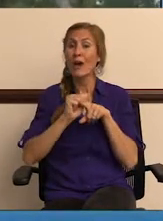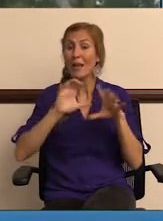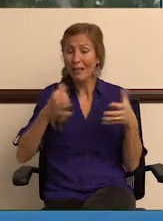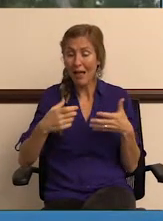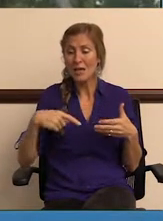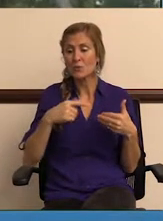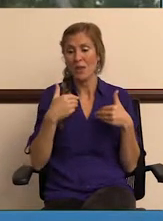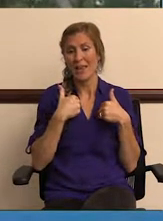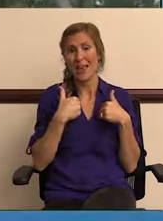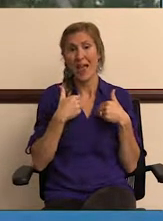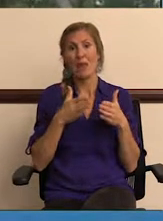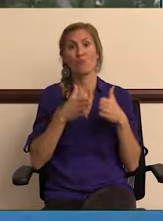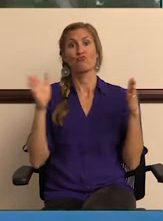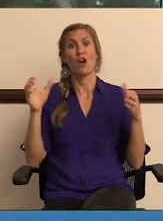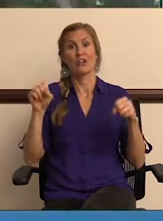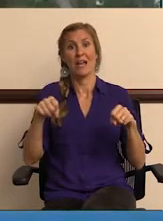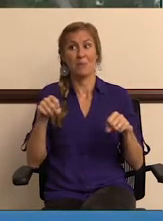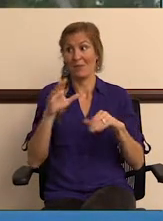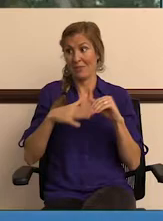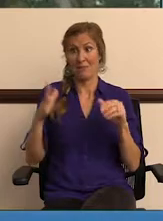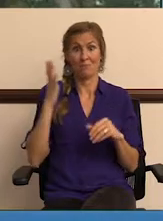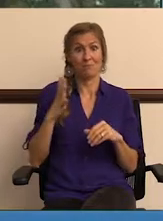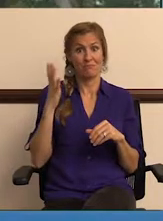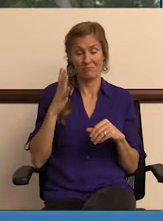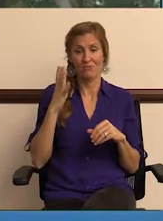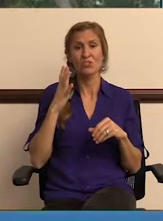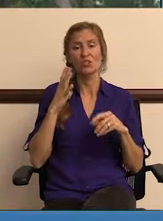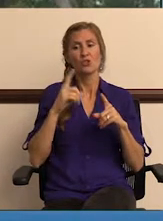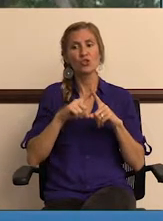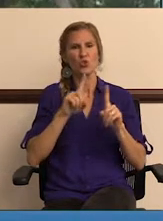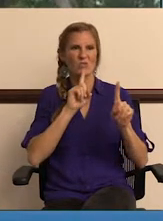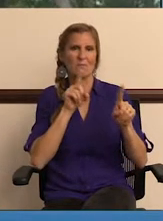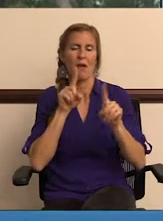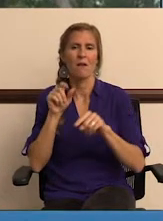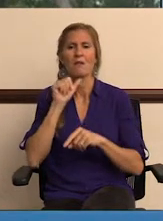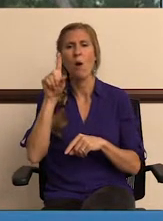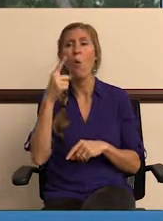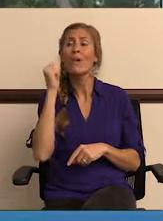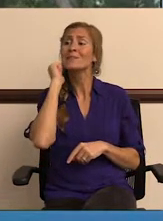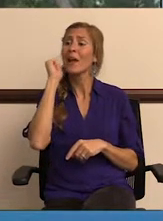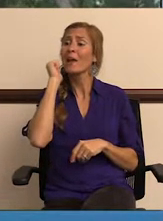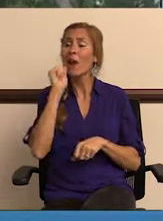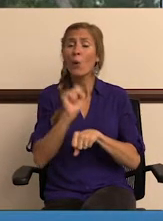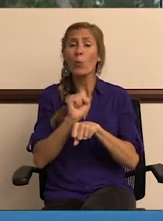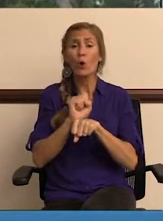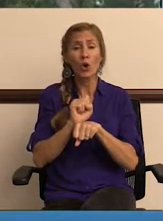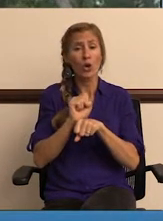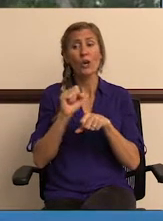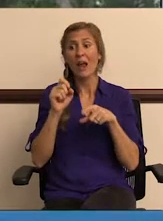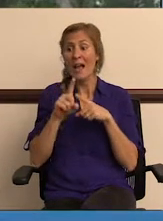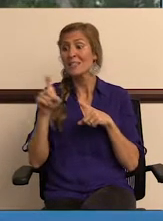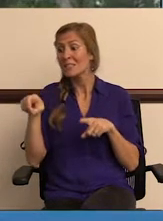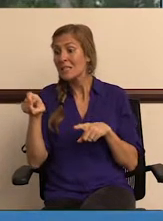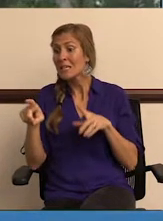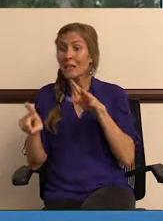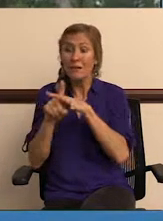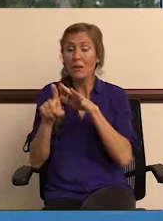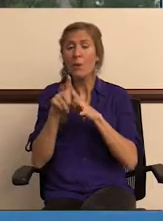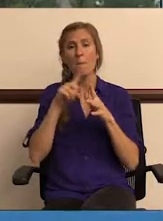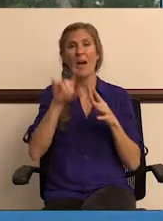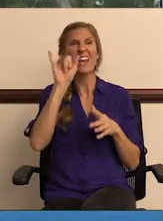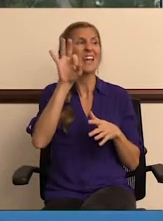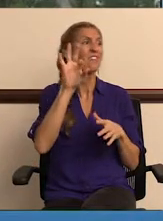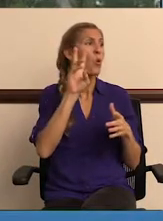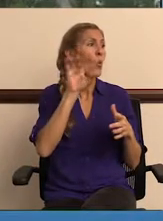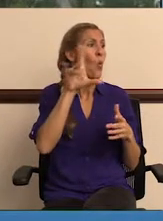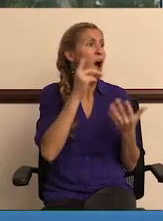training class, and now we have a broader capability than we've ever had to be responsive, not just to the data they work as needs may have in flow or